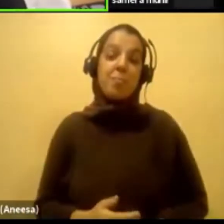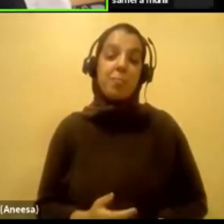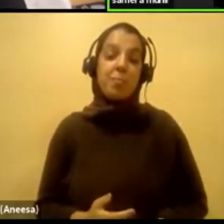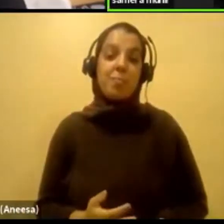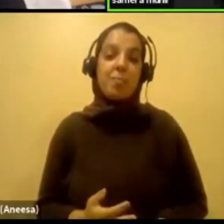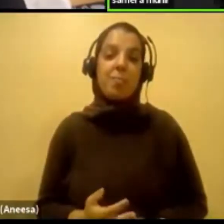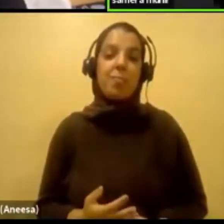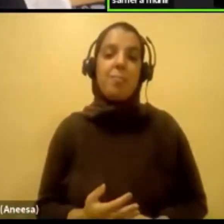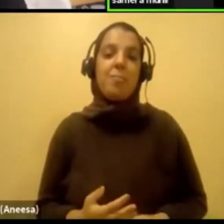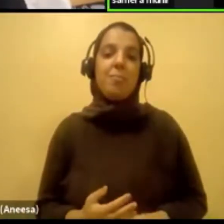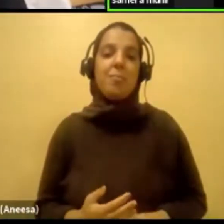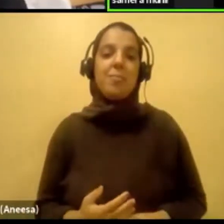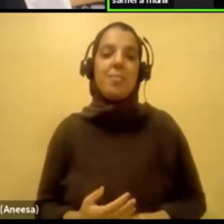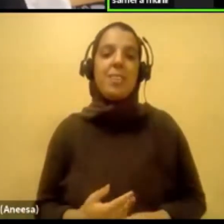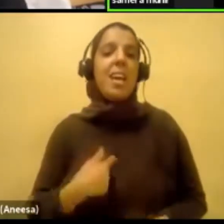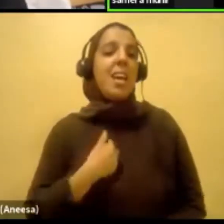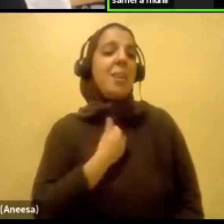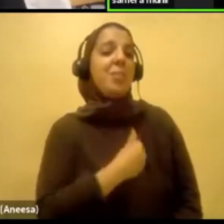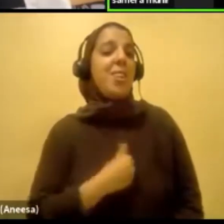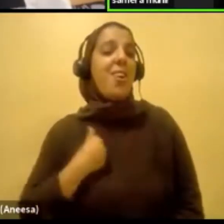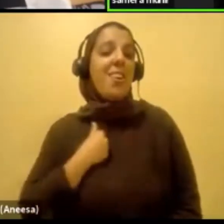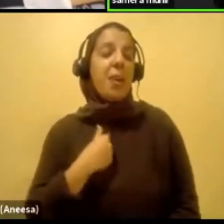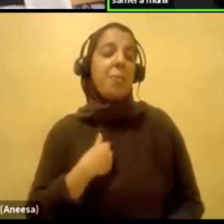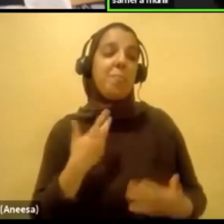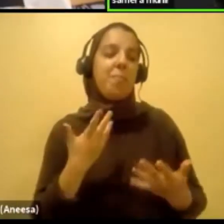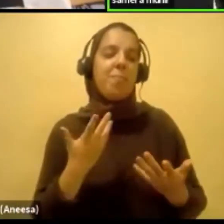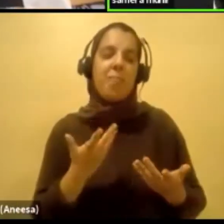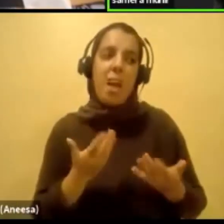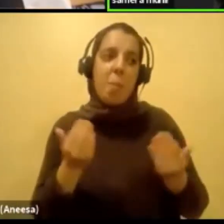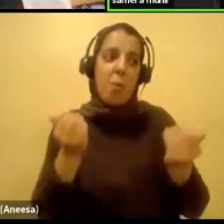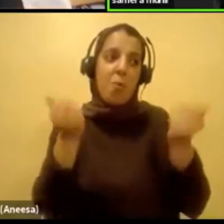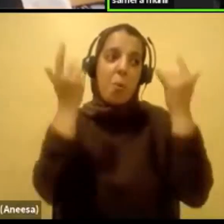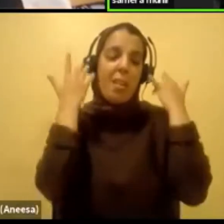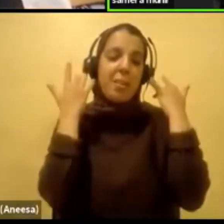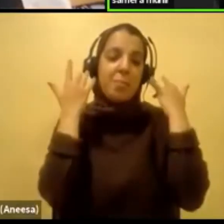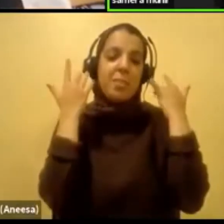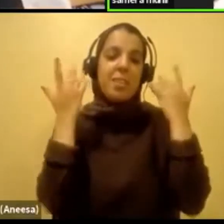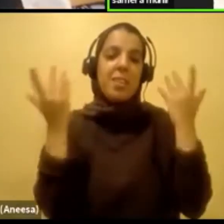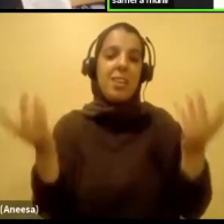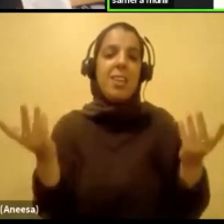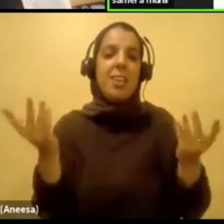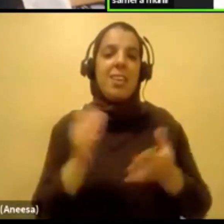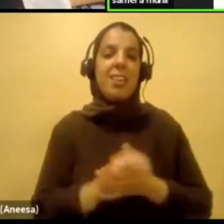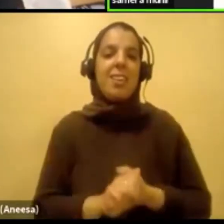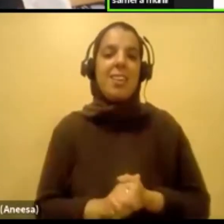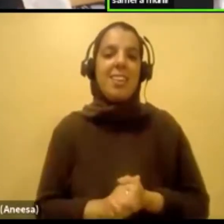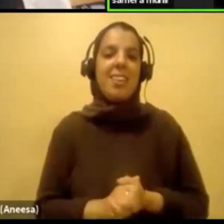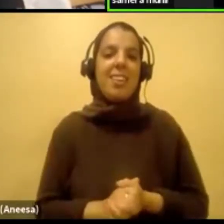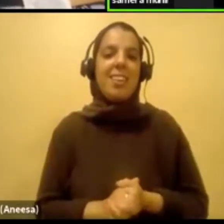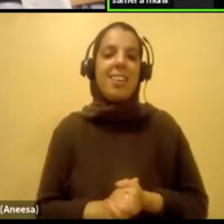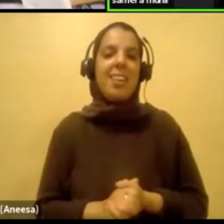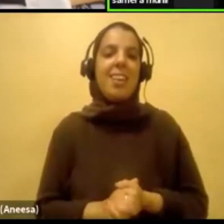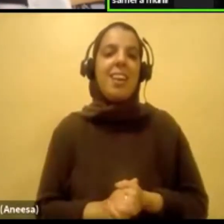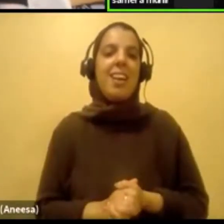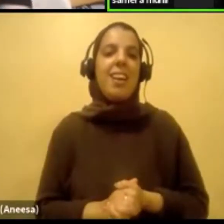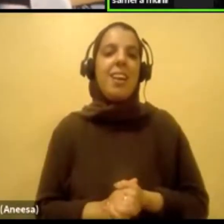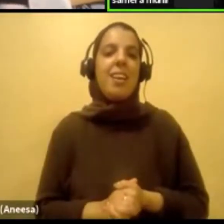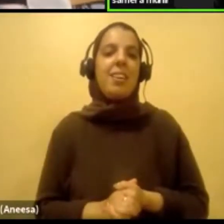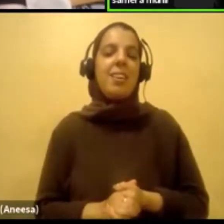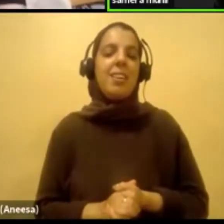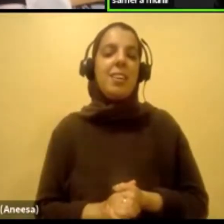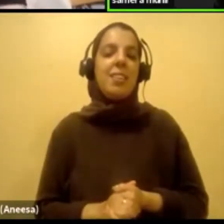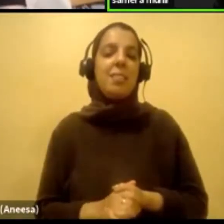I'm sorry, I'm just really overwhelmed. I just I'm gonna. But yeah, I can't even